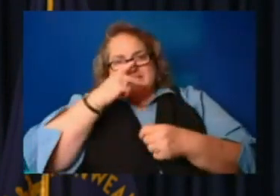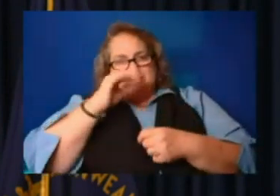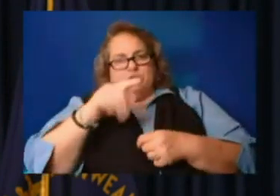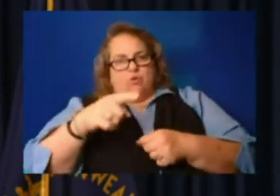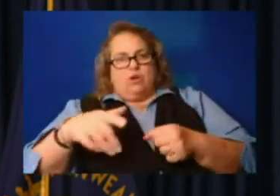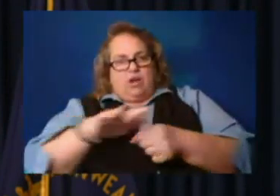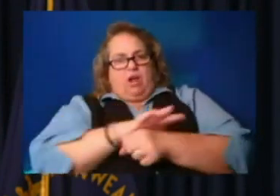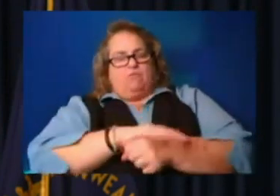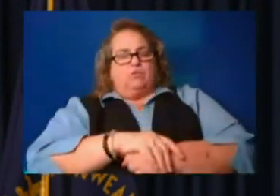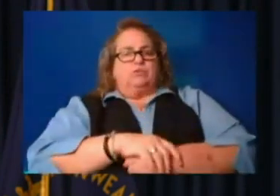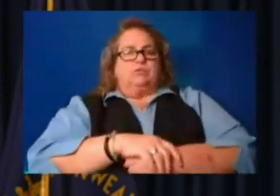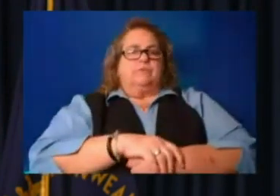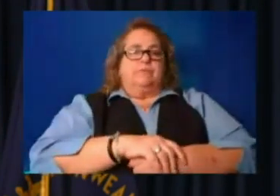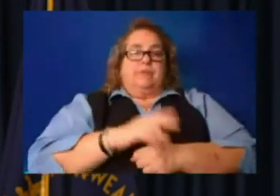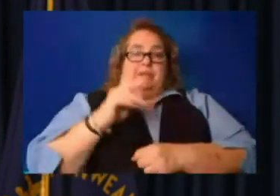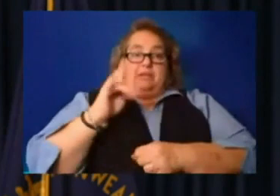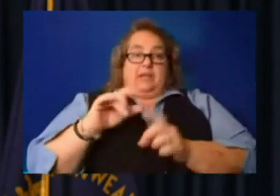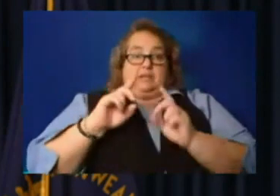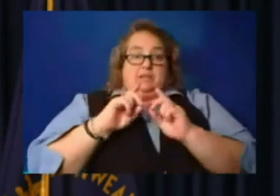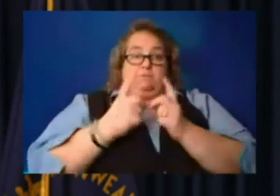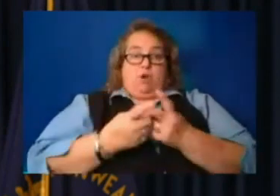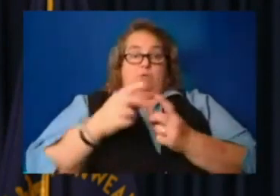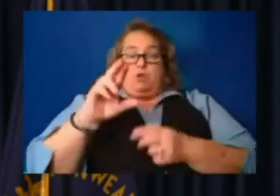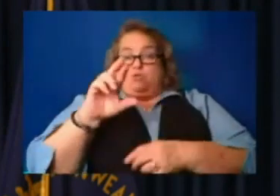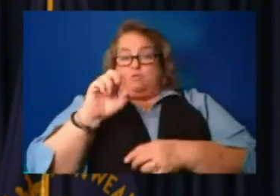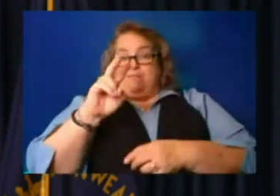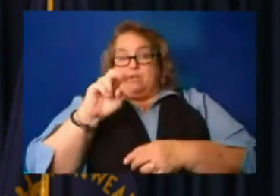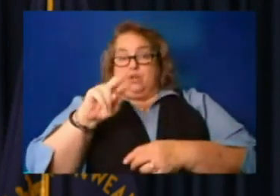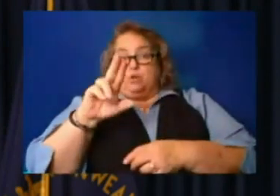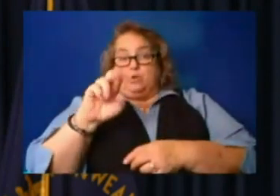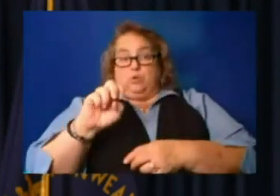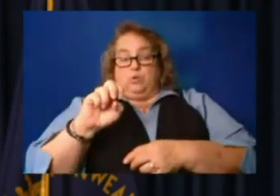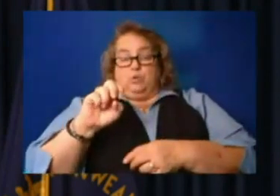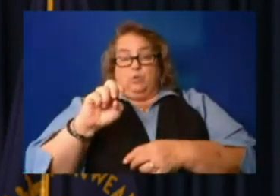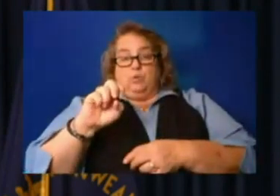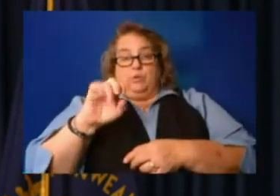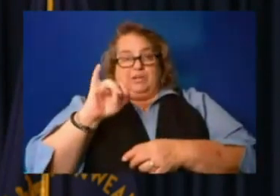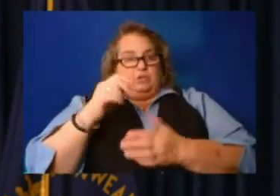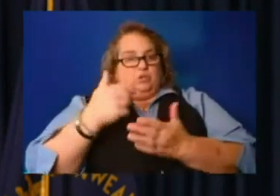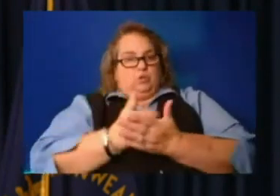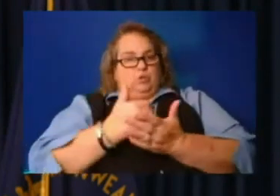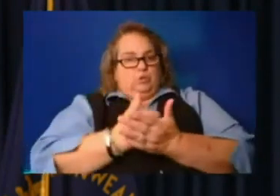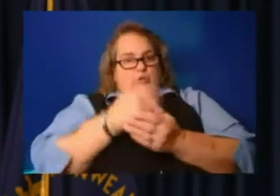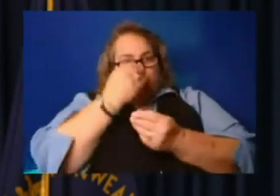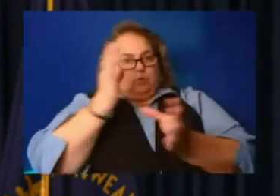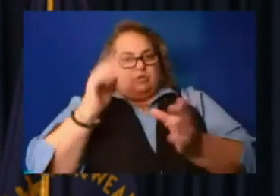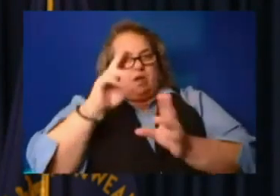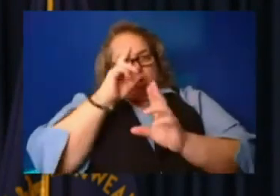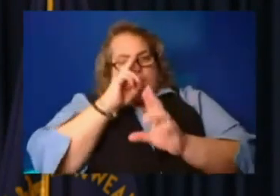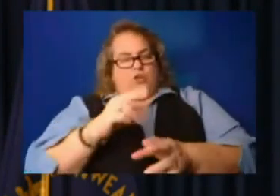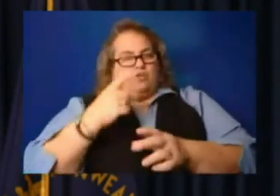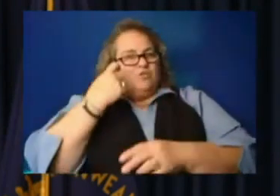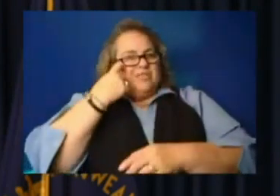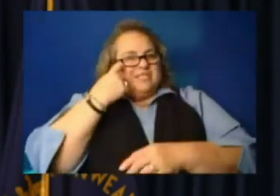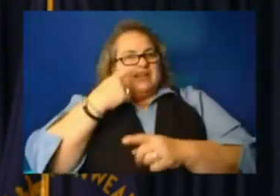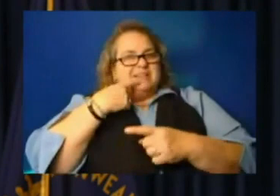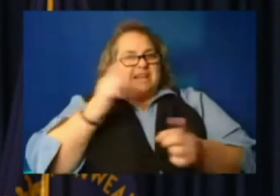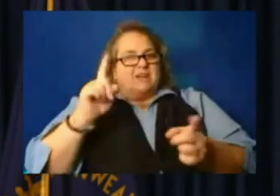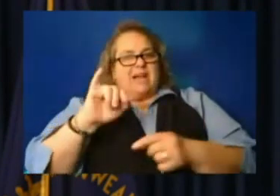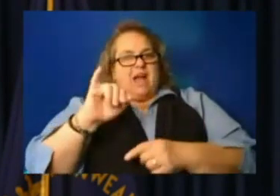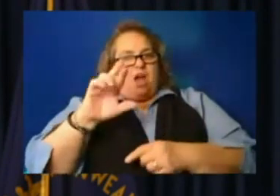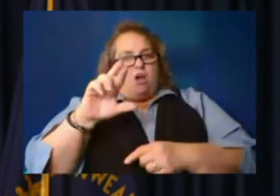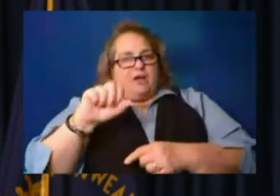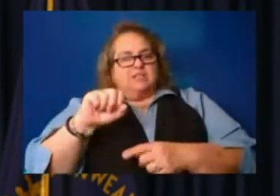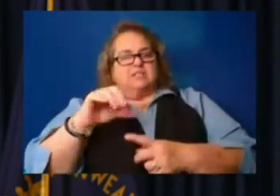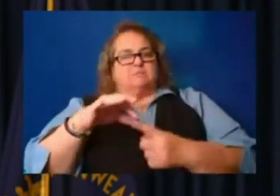Kentucky Department of Revenue. This is some new news is going to honor the recently announced IRS special tax relief